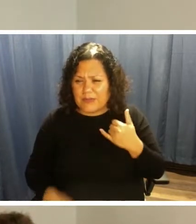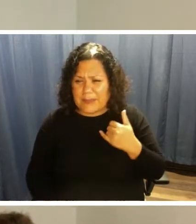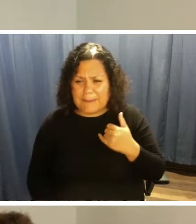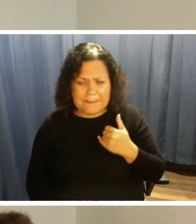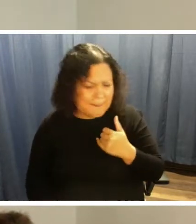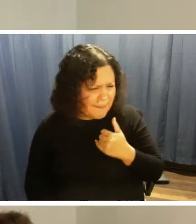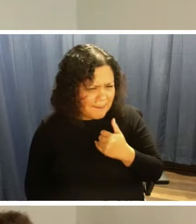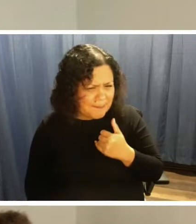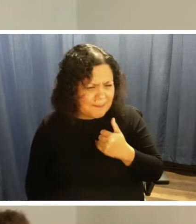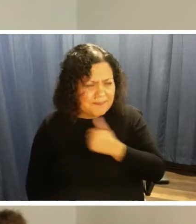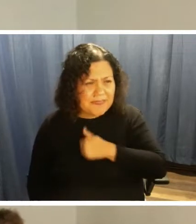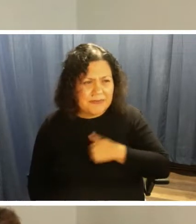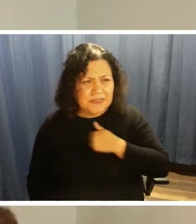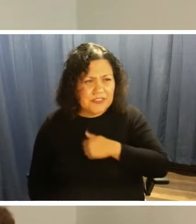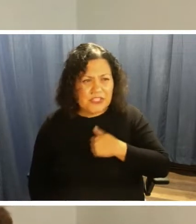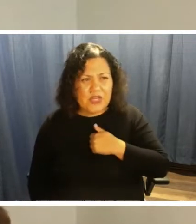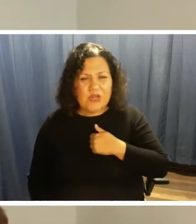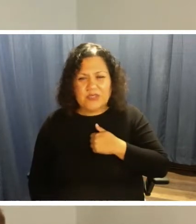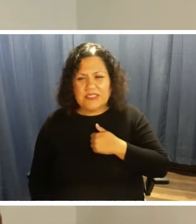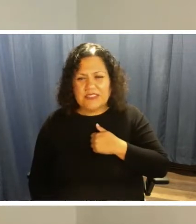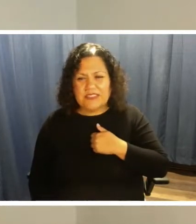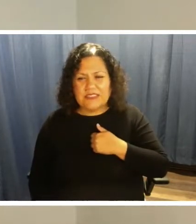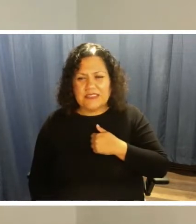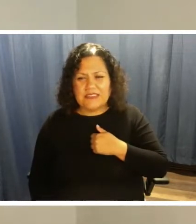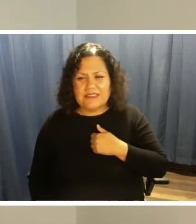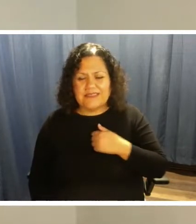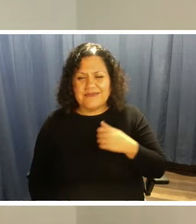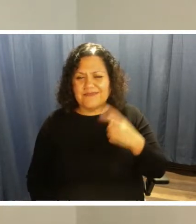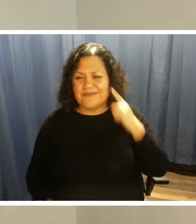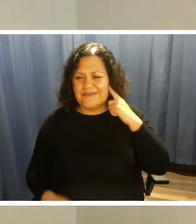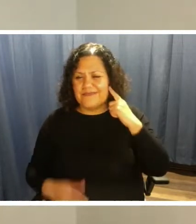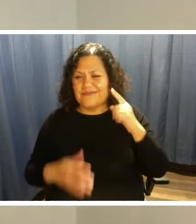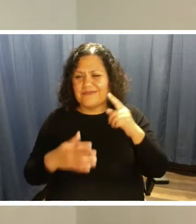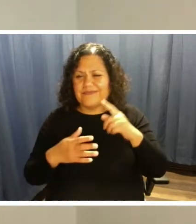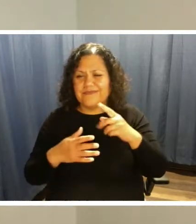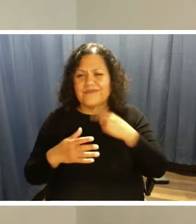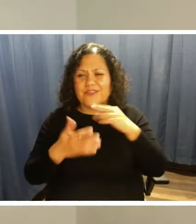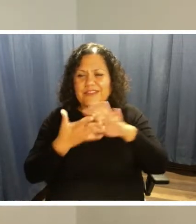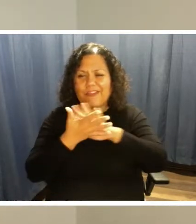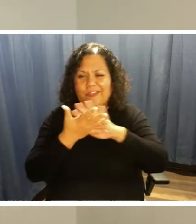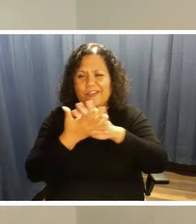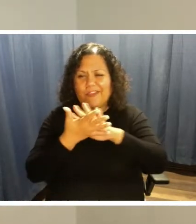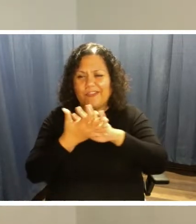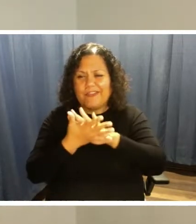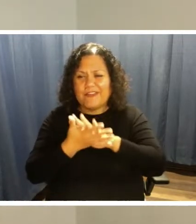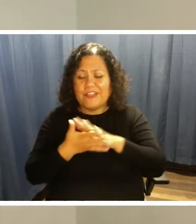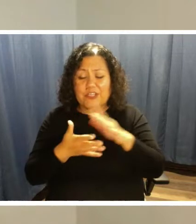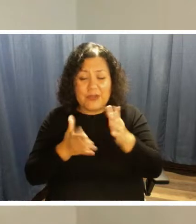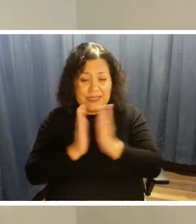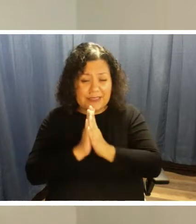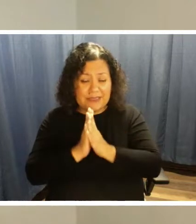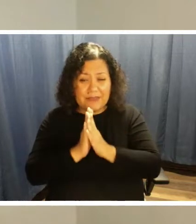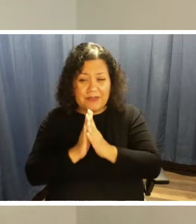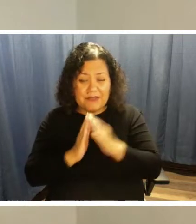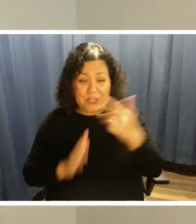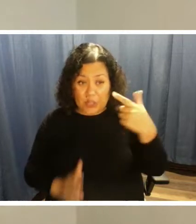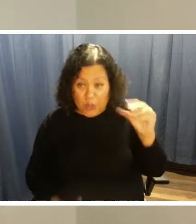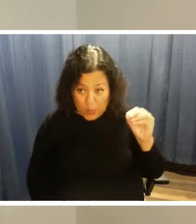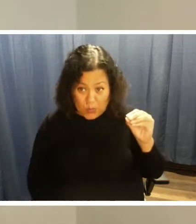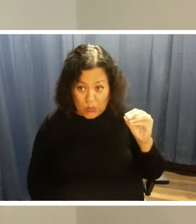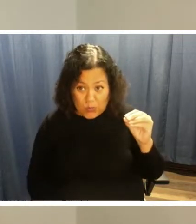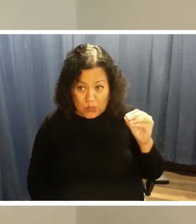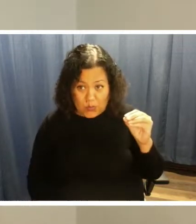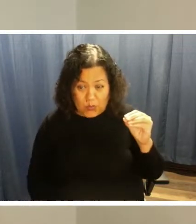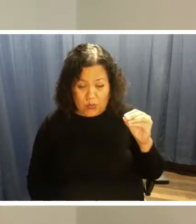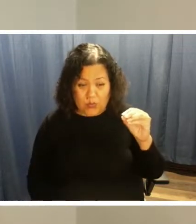We're sorry. Unfortunately, you were breaking up a little bit. You were asking about the GoCard and you were asking something about making